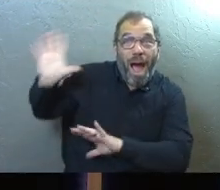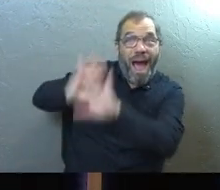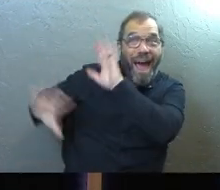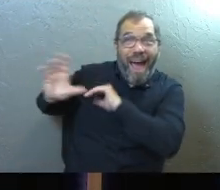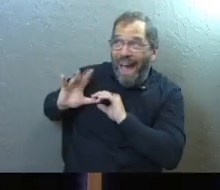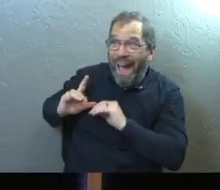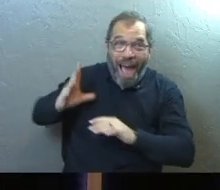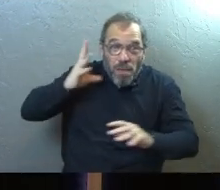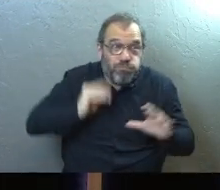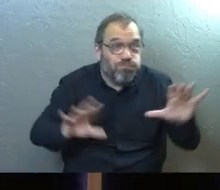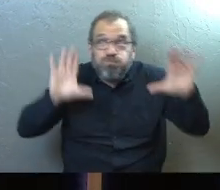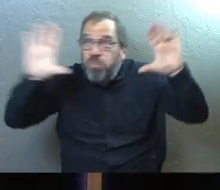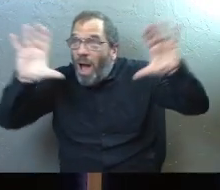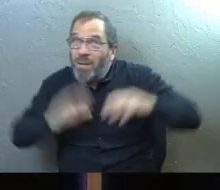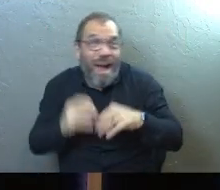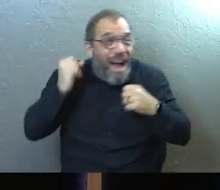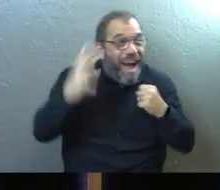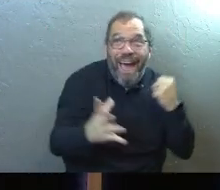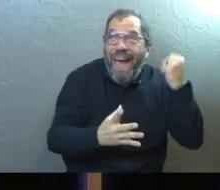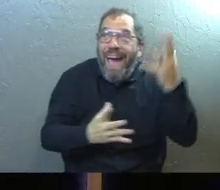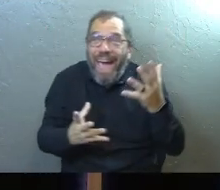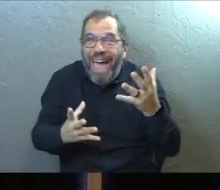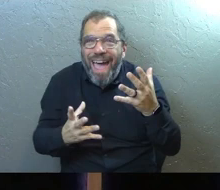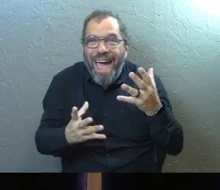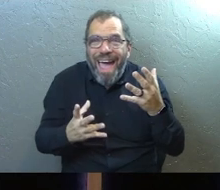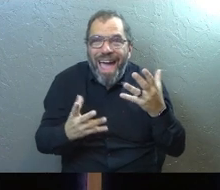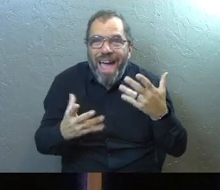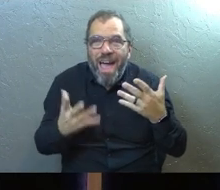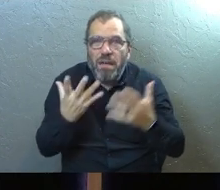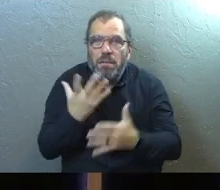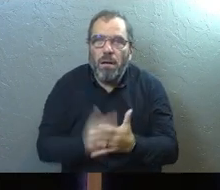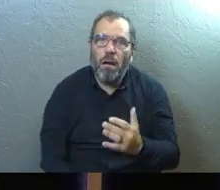good old days that I used to have with God, they're gone.